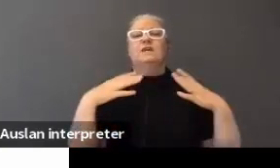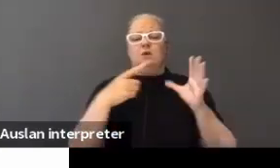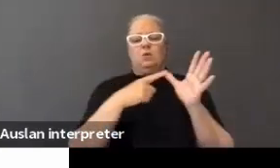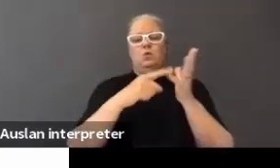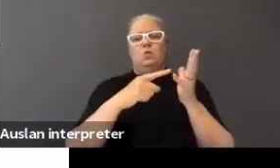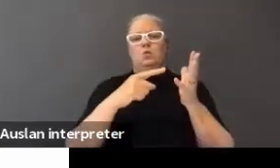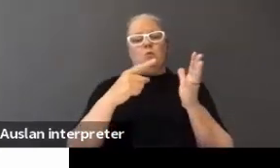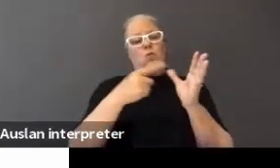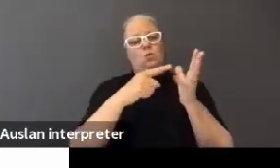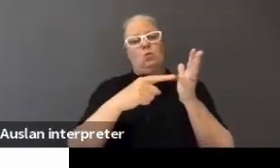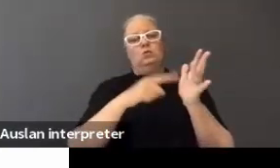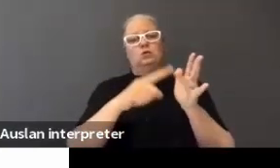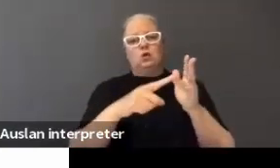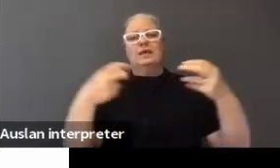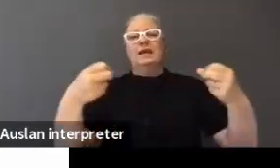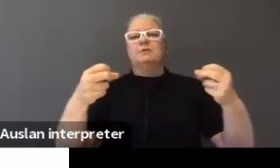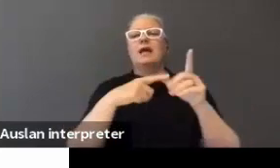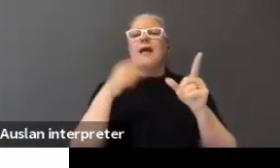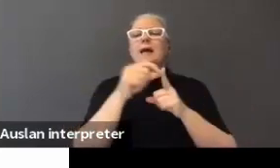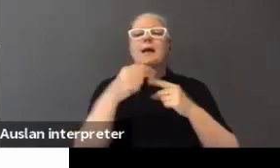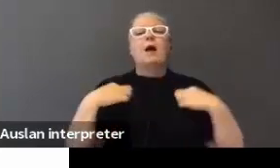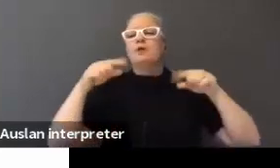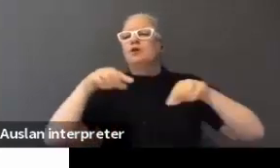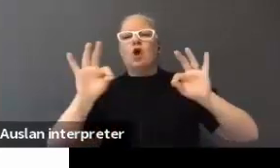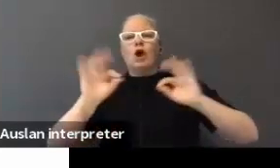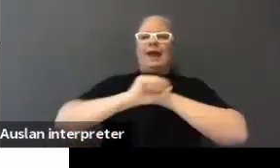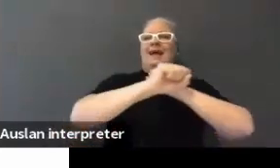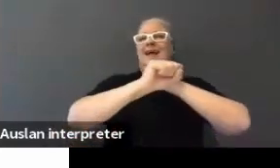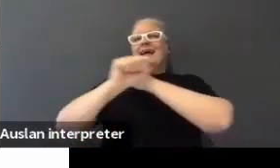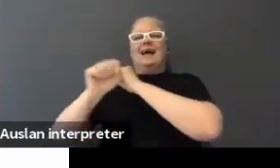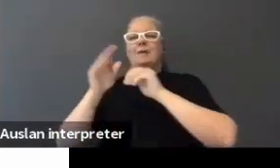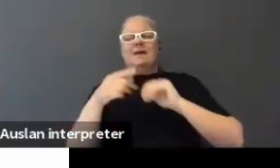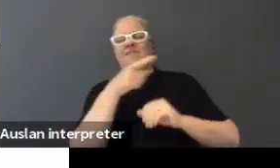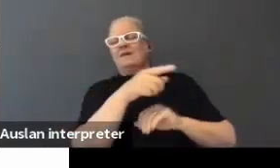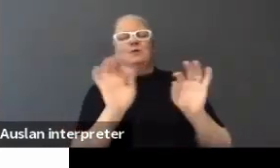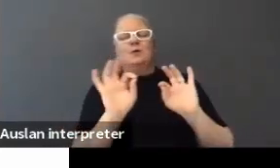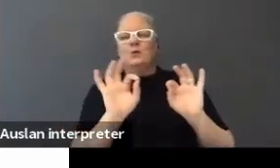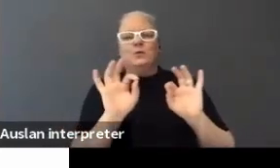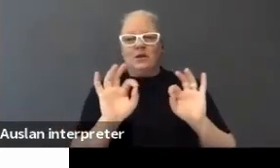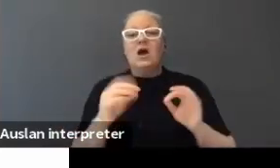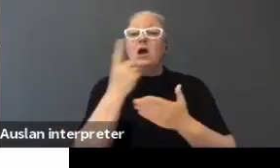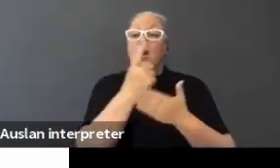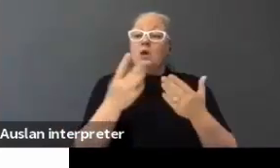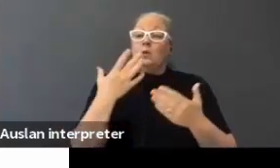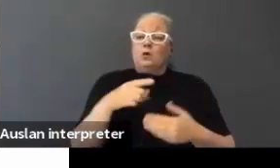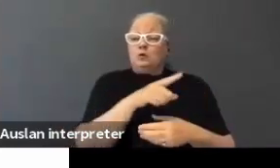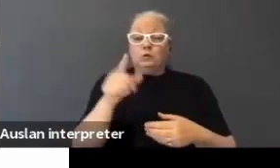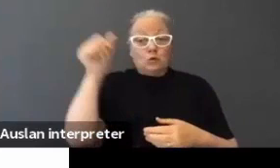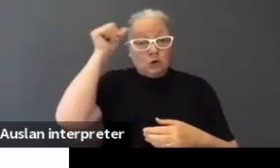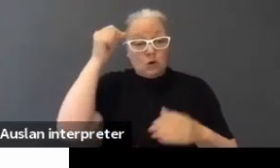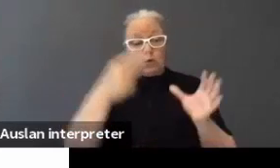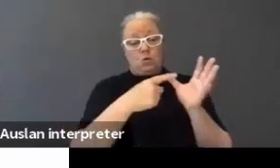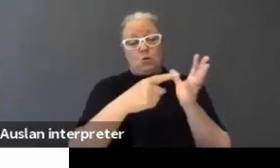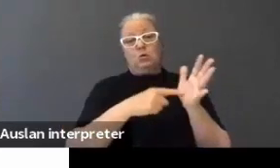are available. I'm not out here to promote auto captioning, but I want to tell you that auto captioning is an